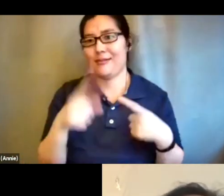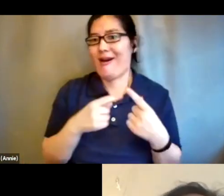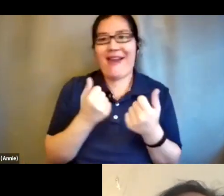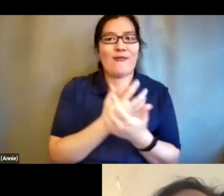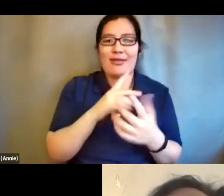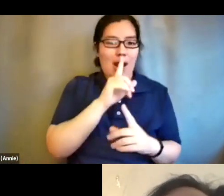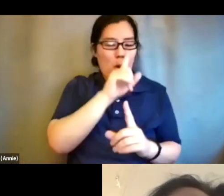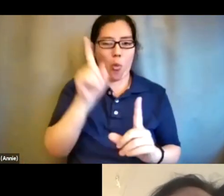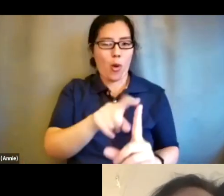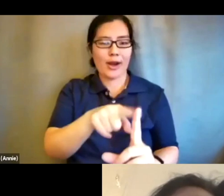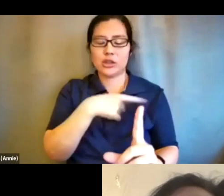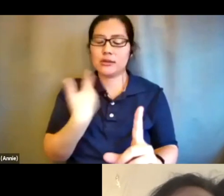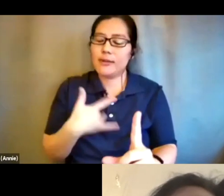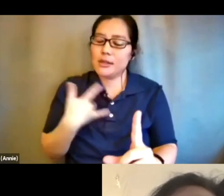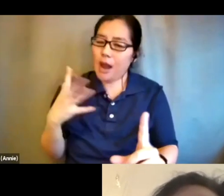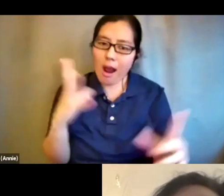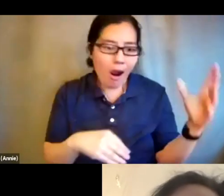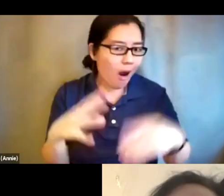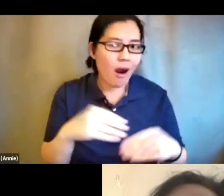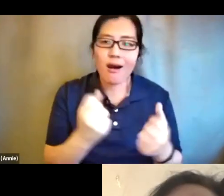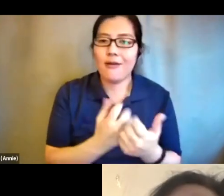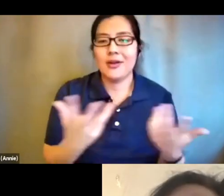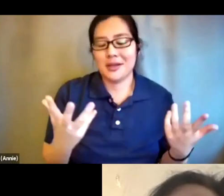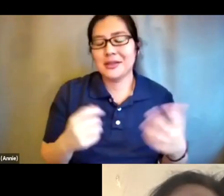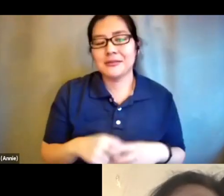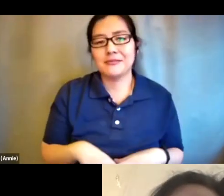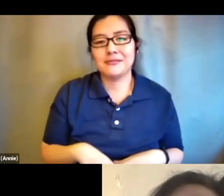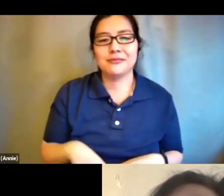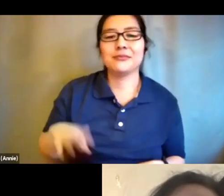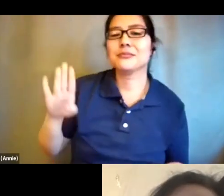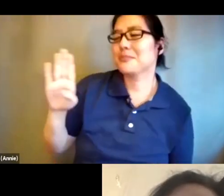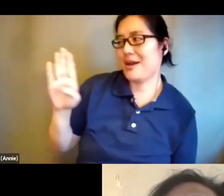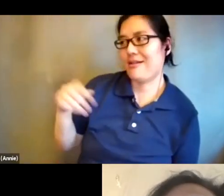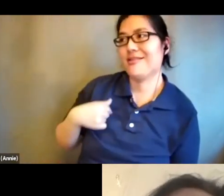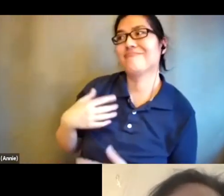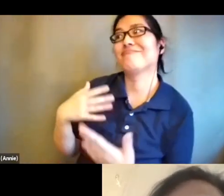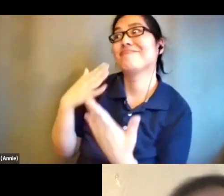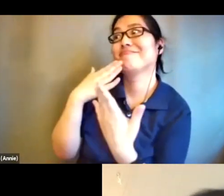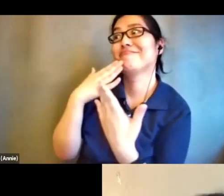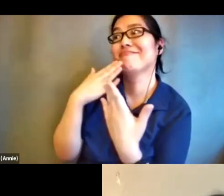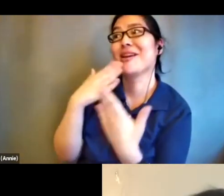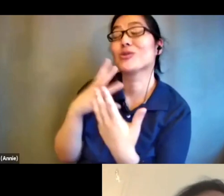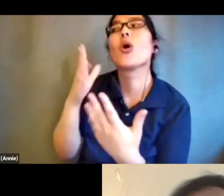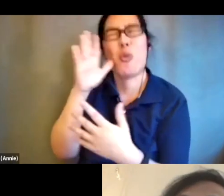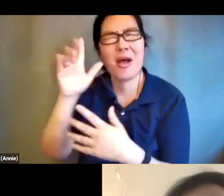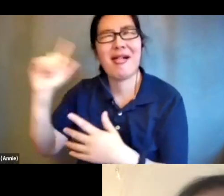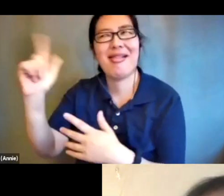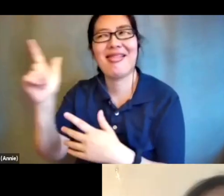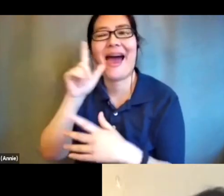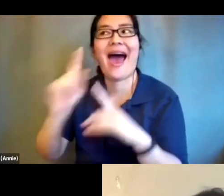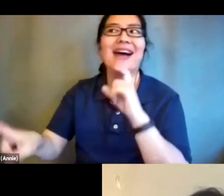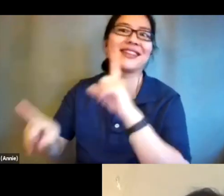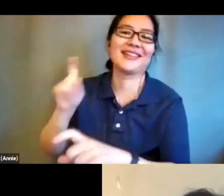embraces absolutely and we're gonna ask you several more questions so thank you so much for